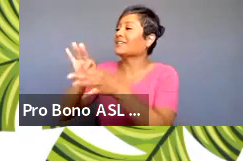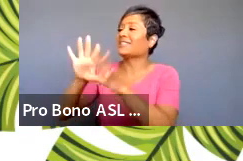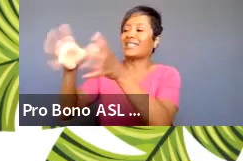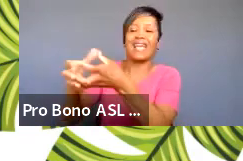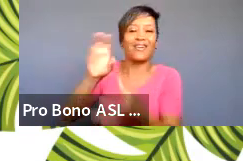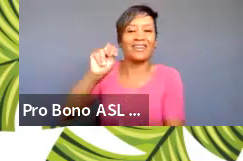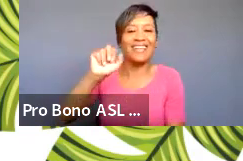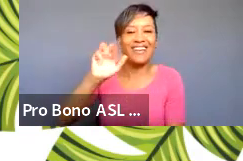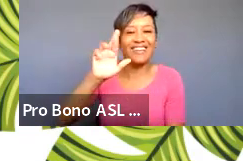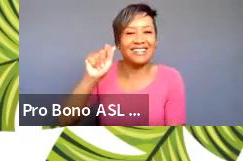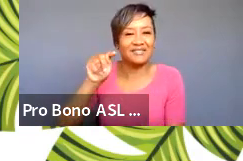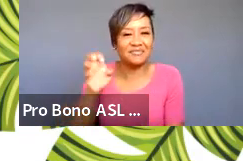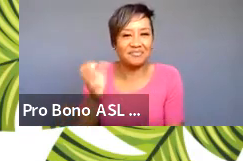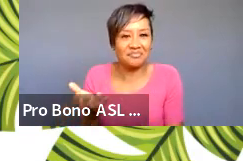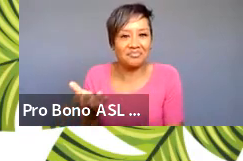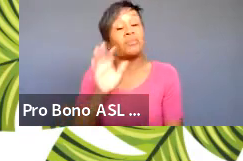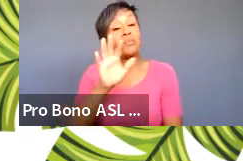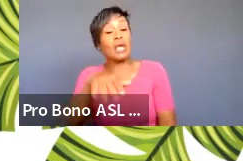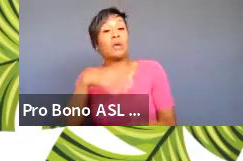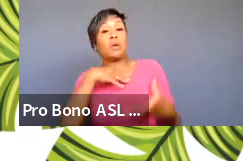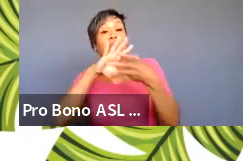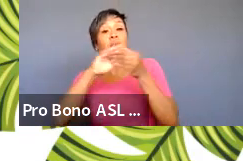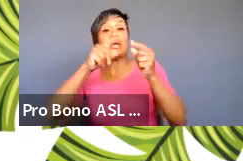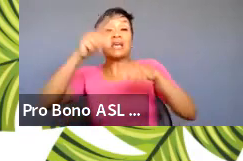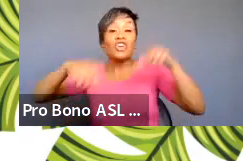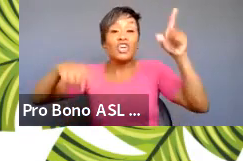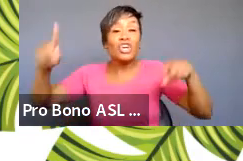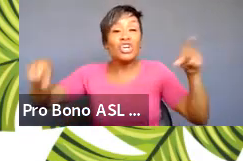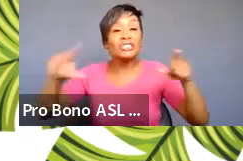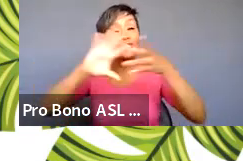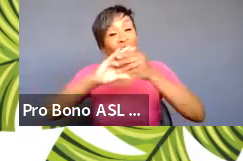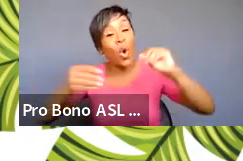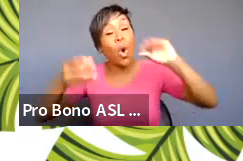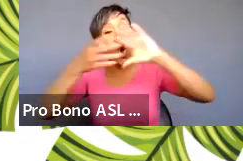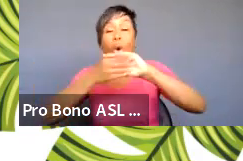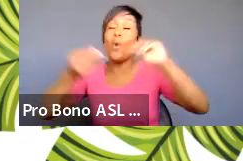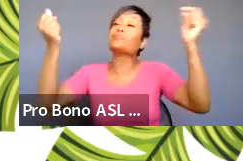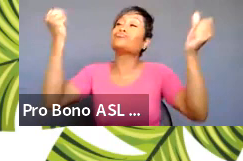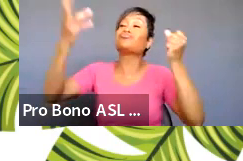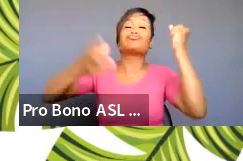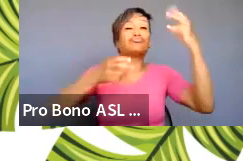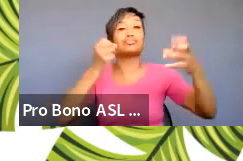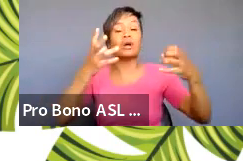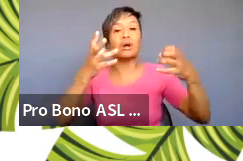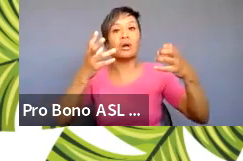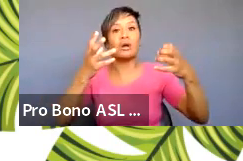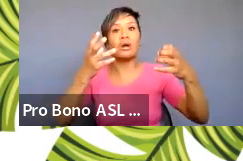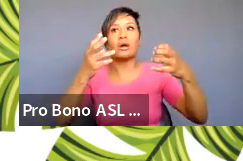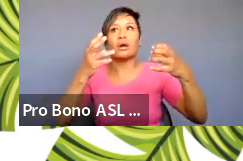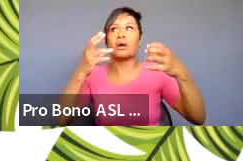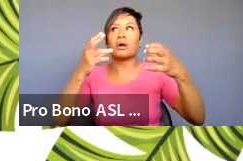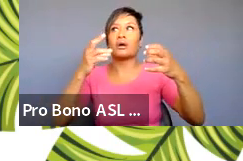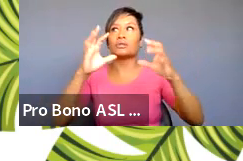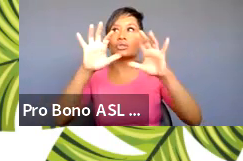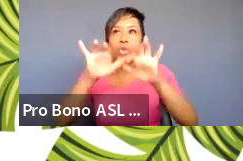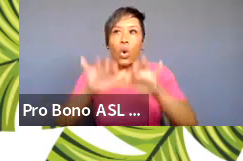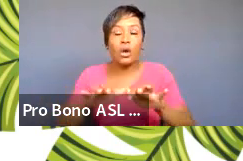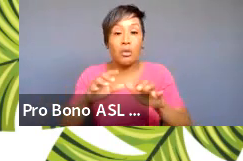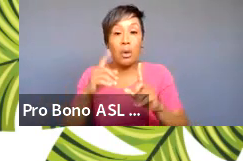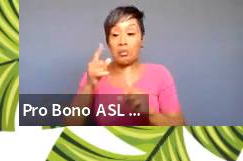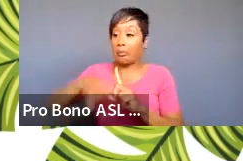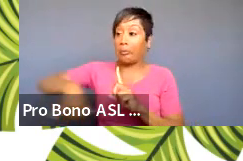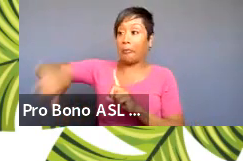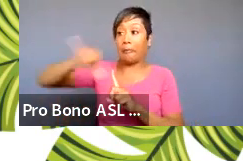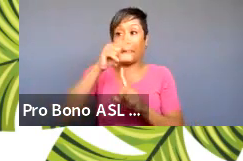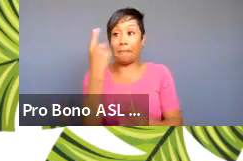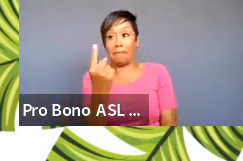right we're when we talk about diversity and storytelling we're talking about like all one people they're not a monolith right black